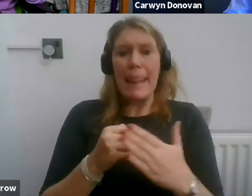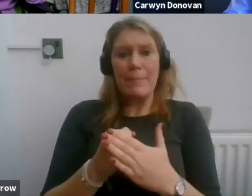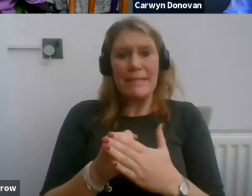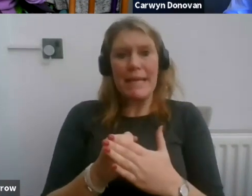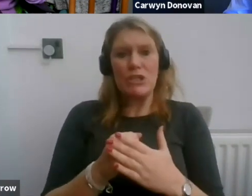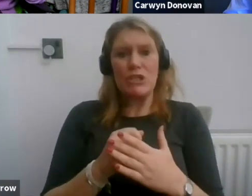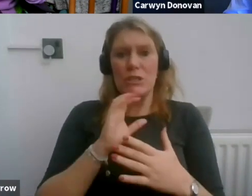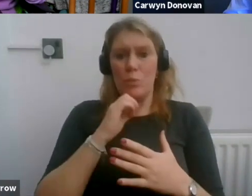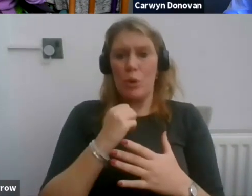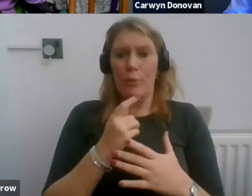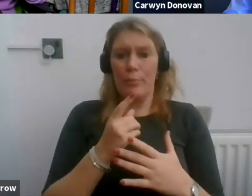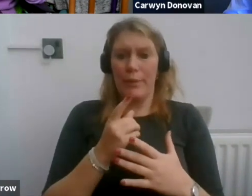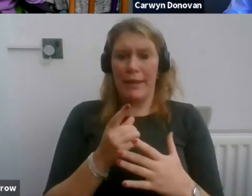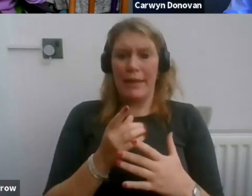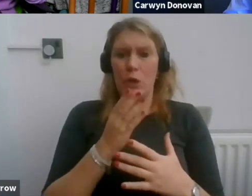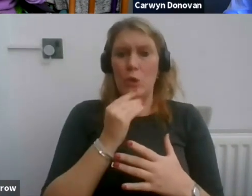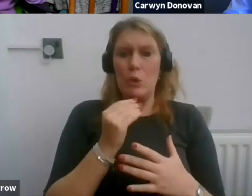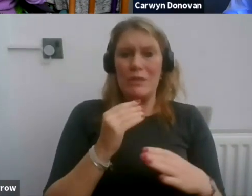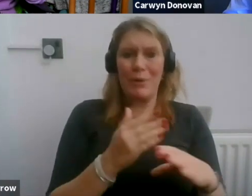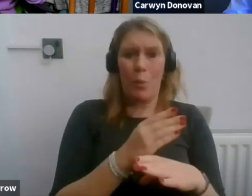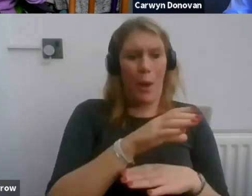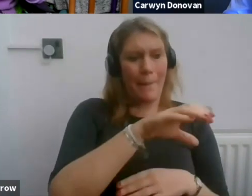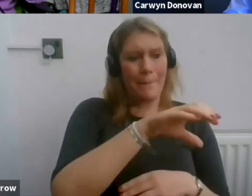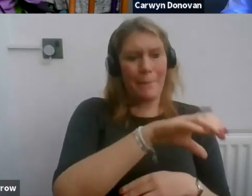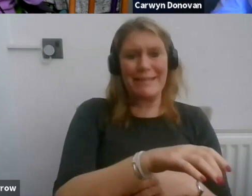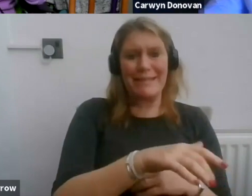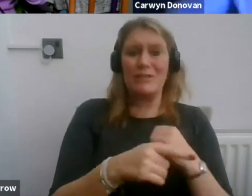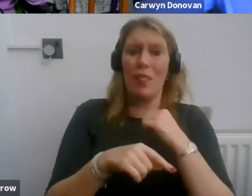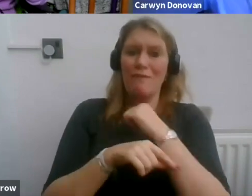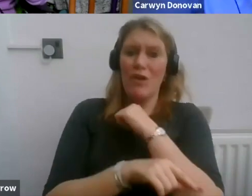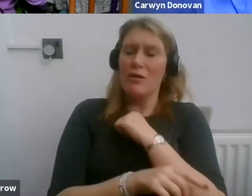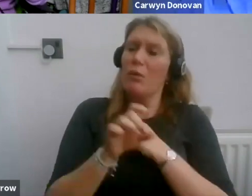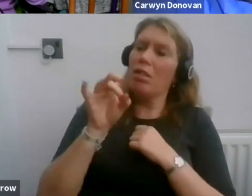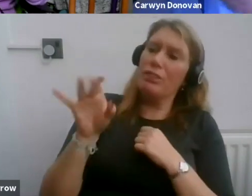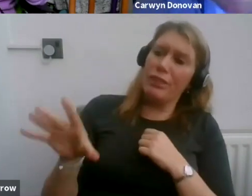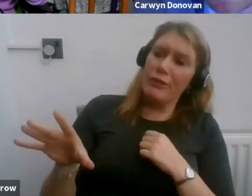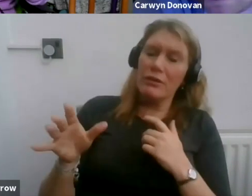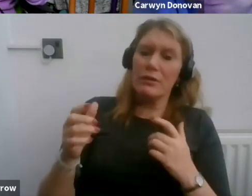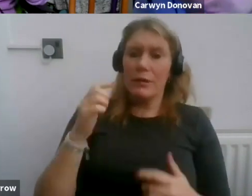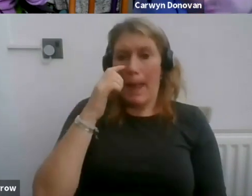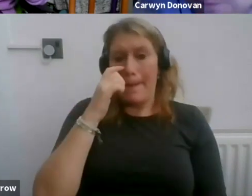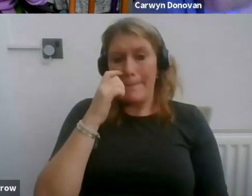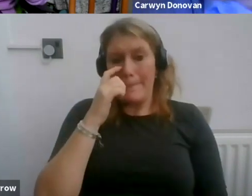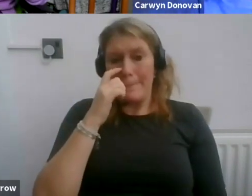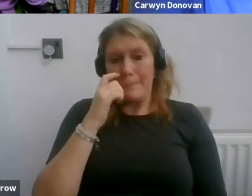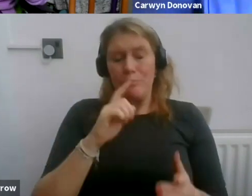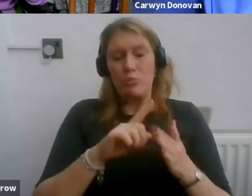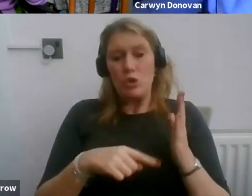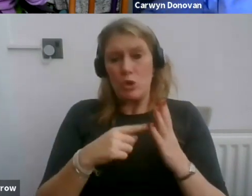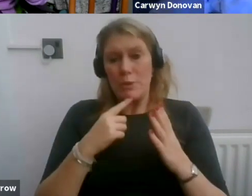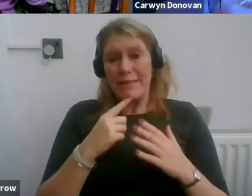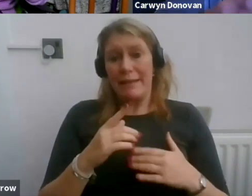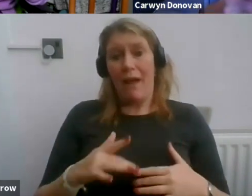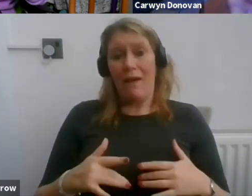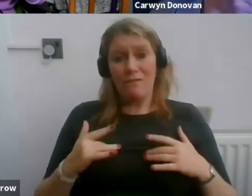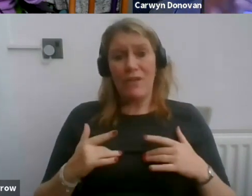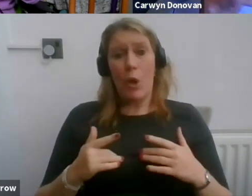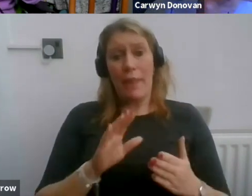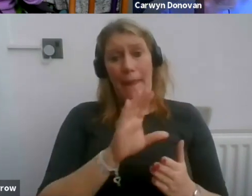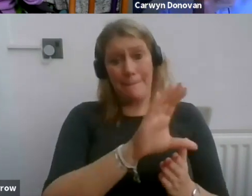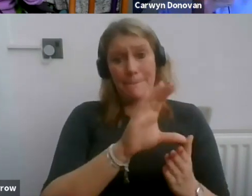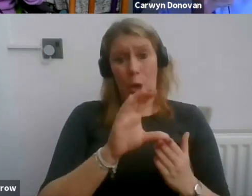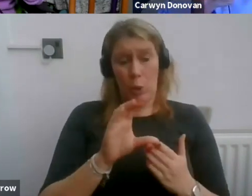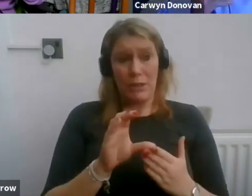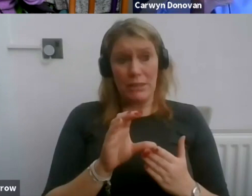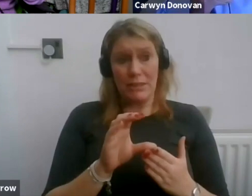by workplaces and engagers. Yes, I mean, I think the bonus example is a really good one because, I mean, I've